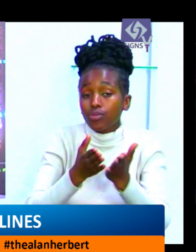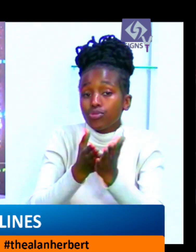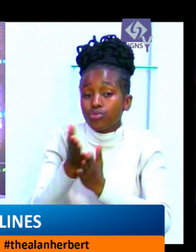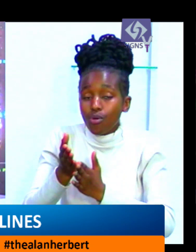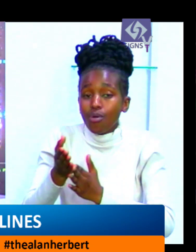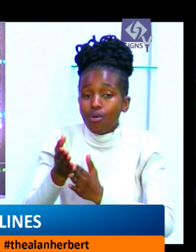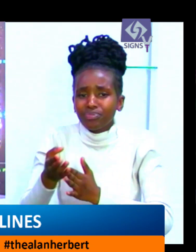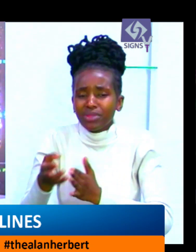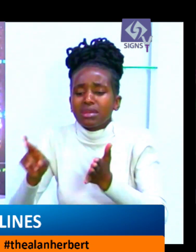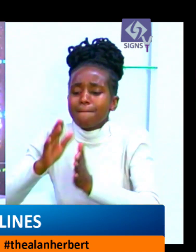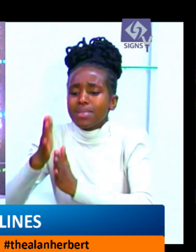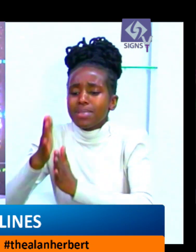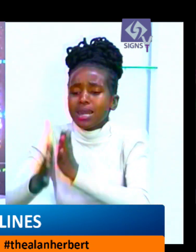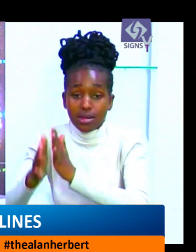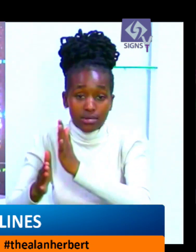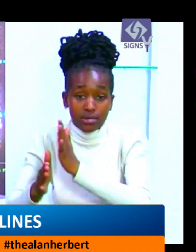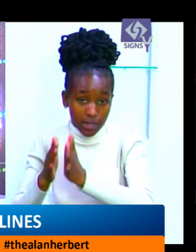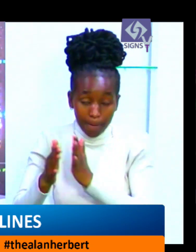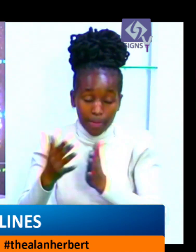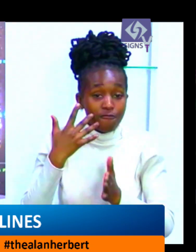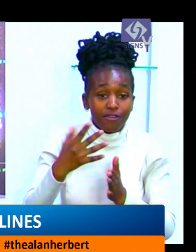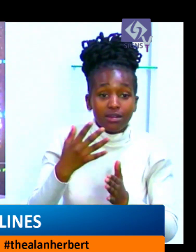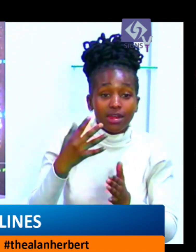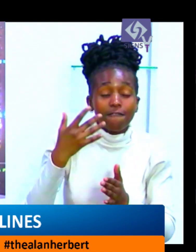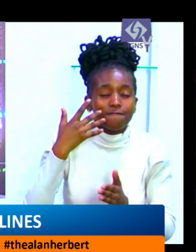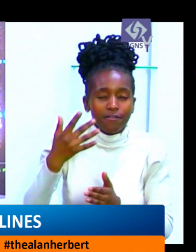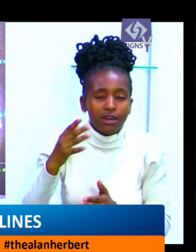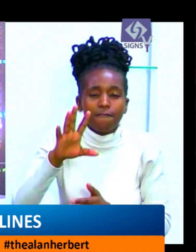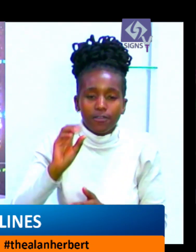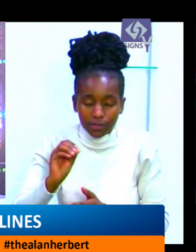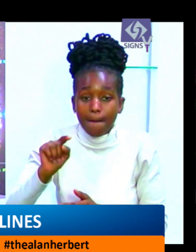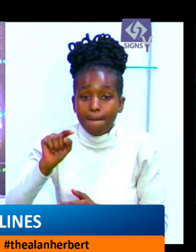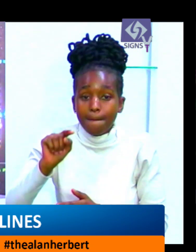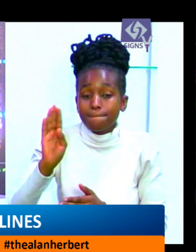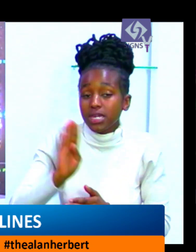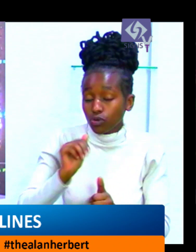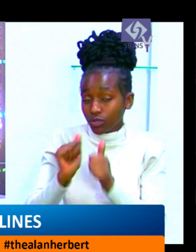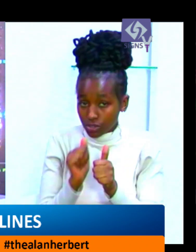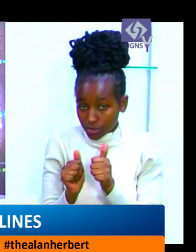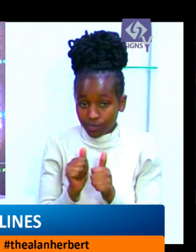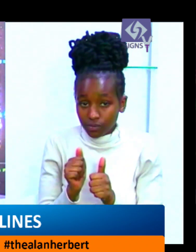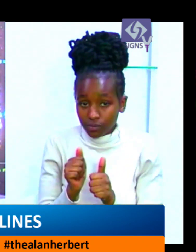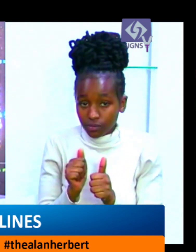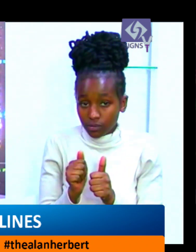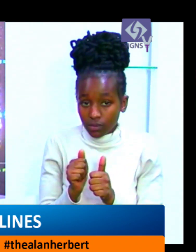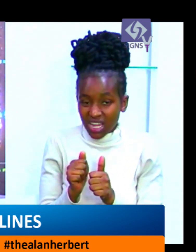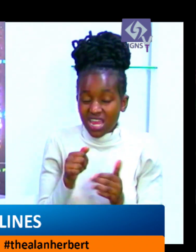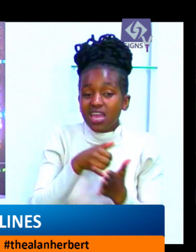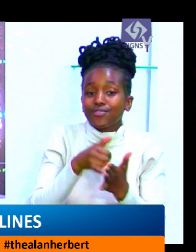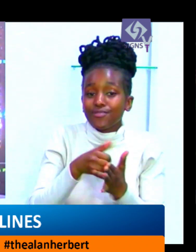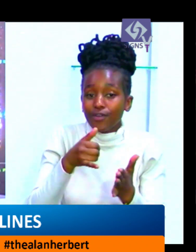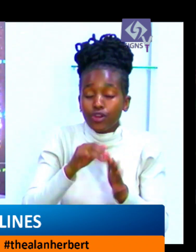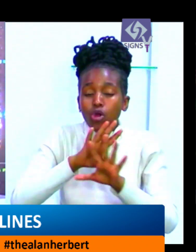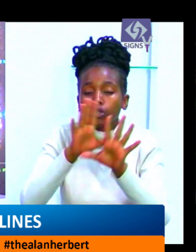so chair unless they tell us they're not prepared it's already investigation which is going on are you telling us that the dci